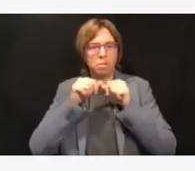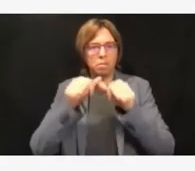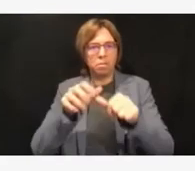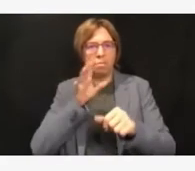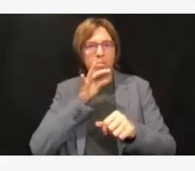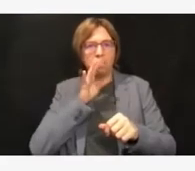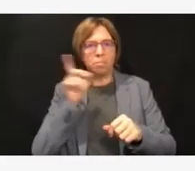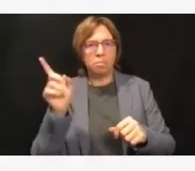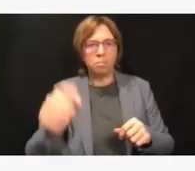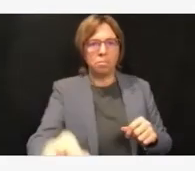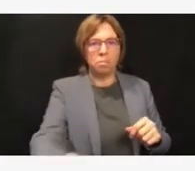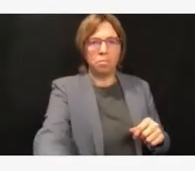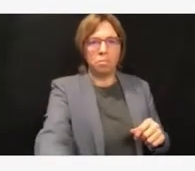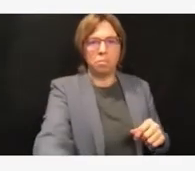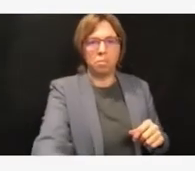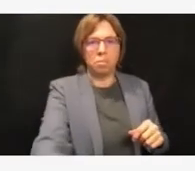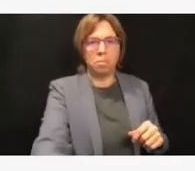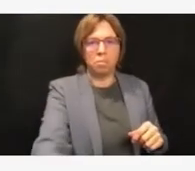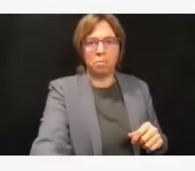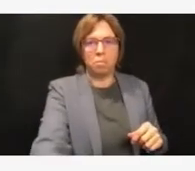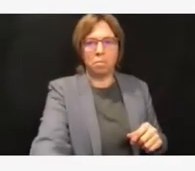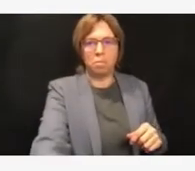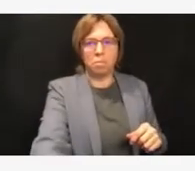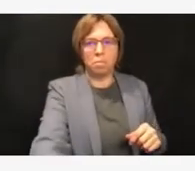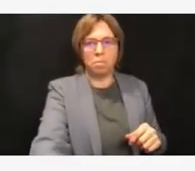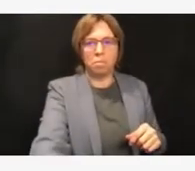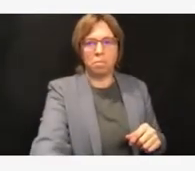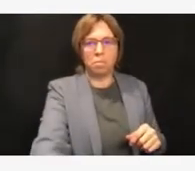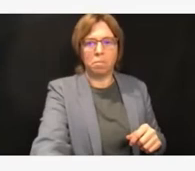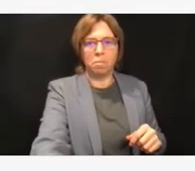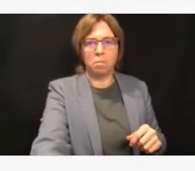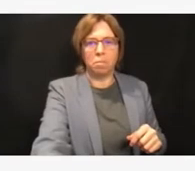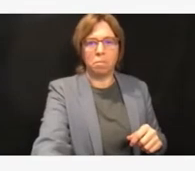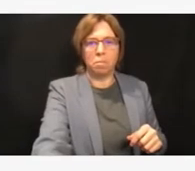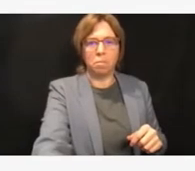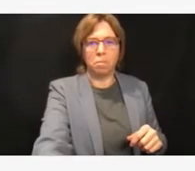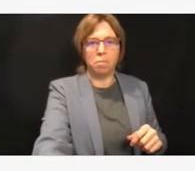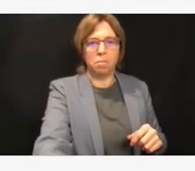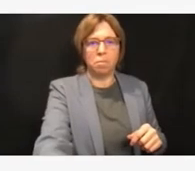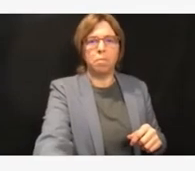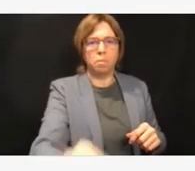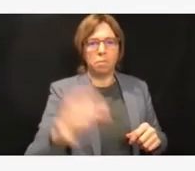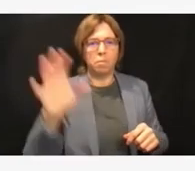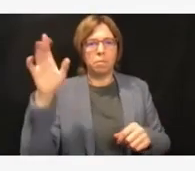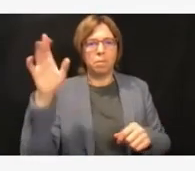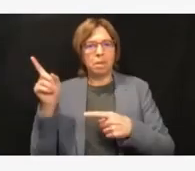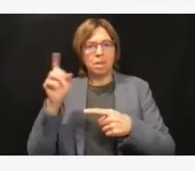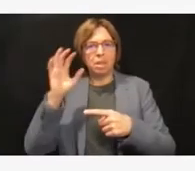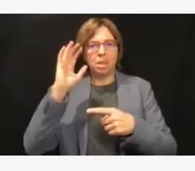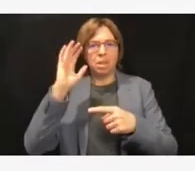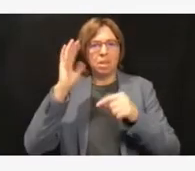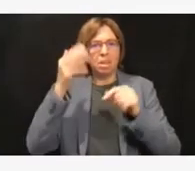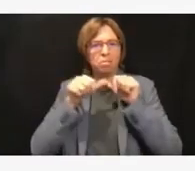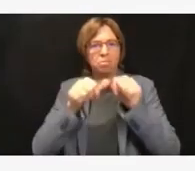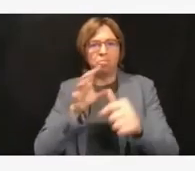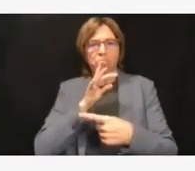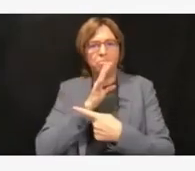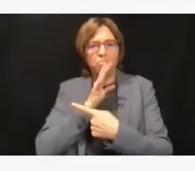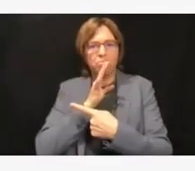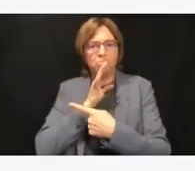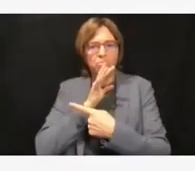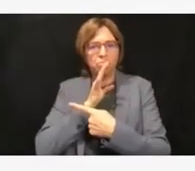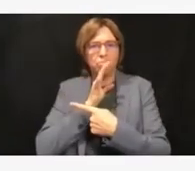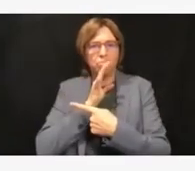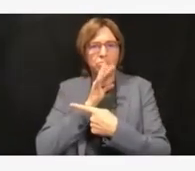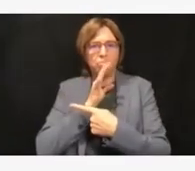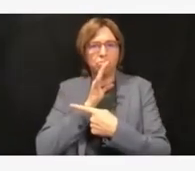of Public Health, and Dr. Christine Hahn, the State Epidemiologist, are also available today to answer questions. With that,